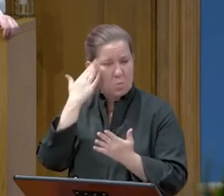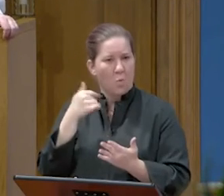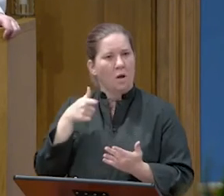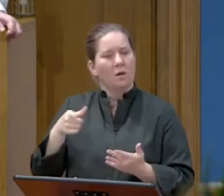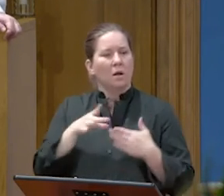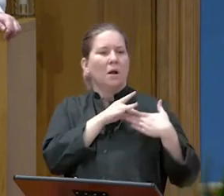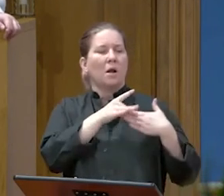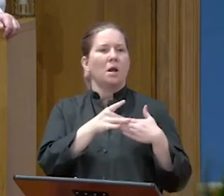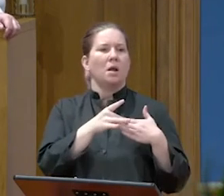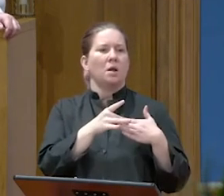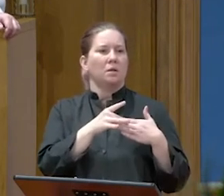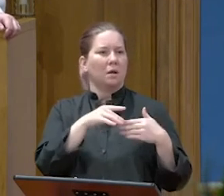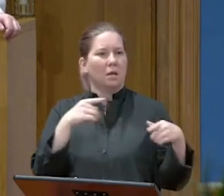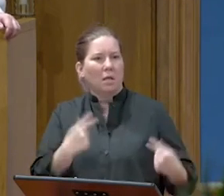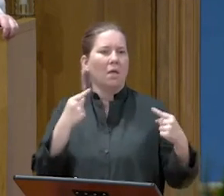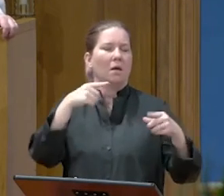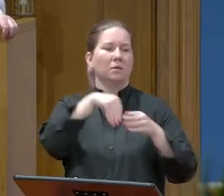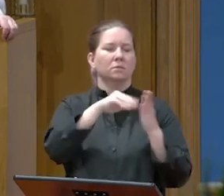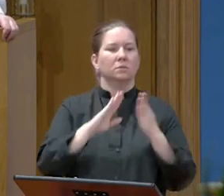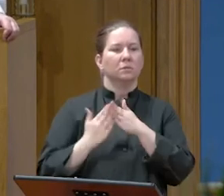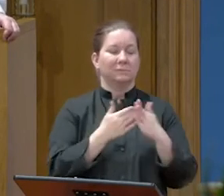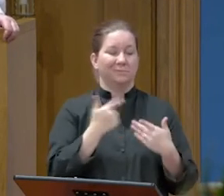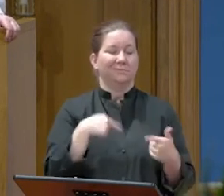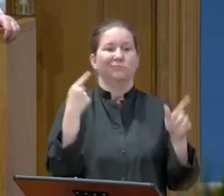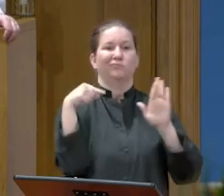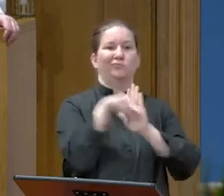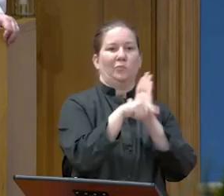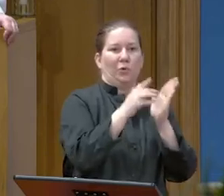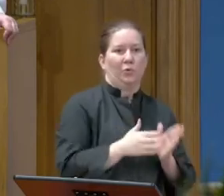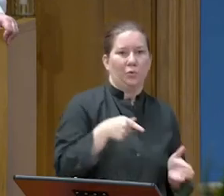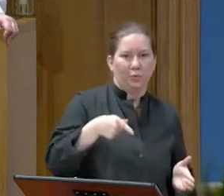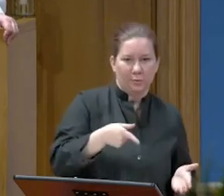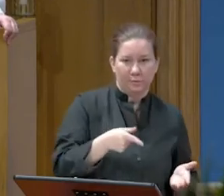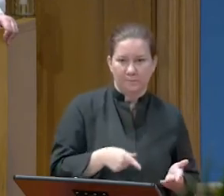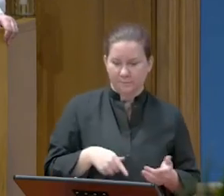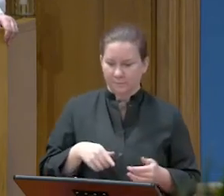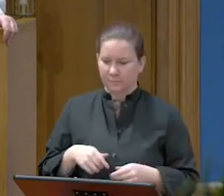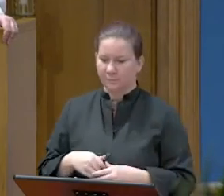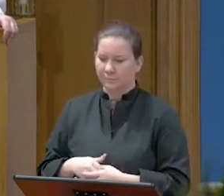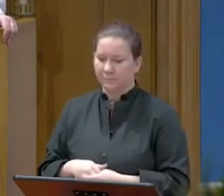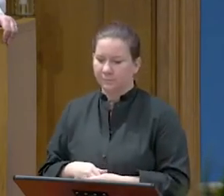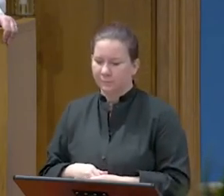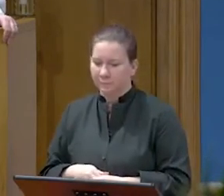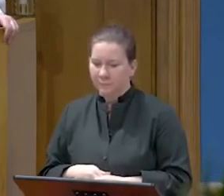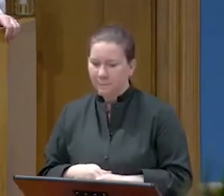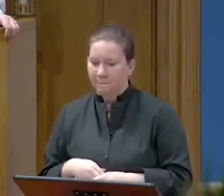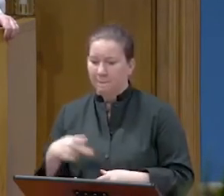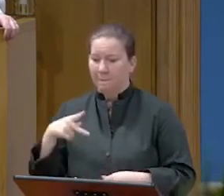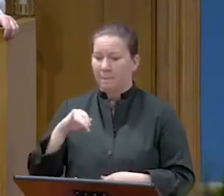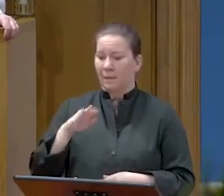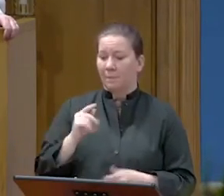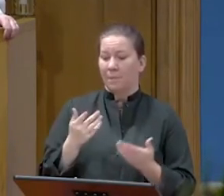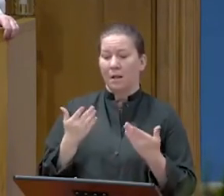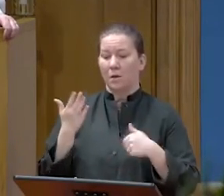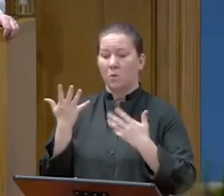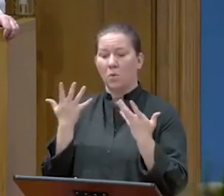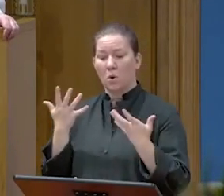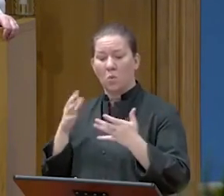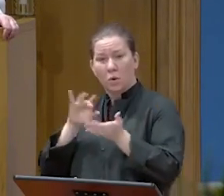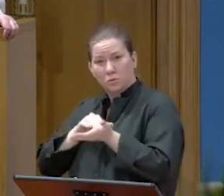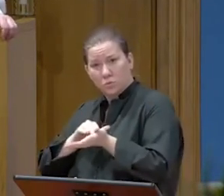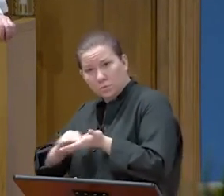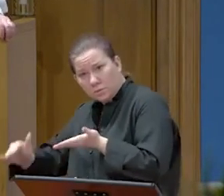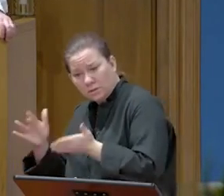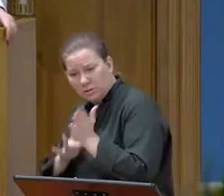Pilate, wanting to release Jesus, addressed them again, but they kept shouting, Crucify! Crucify him!